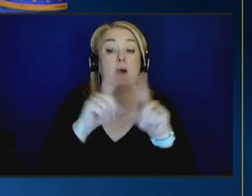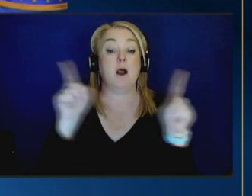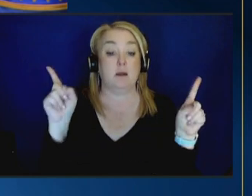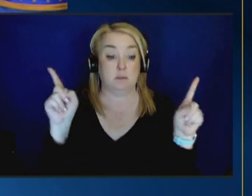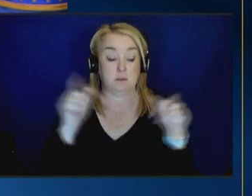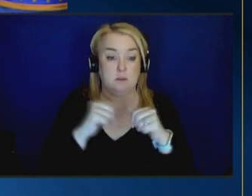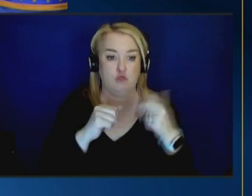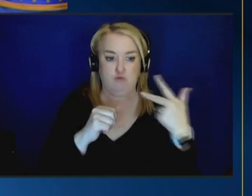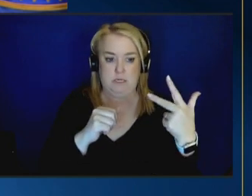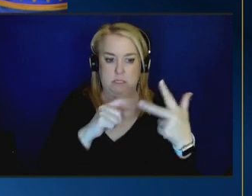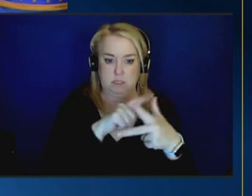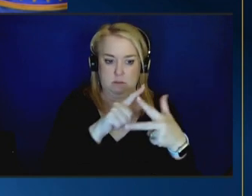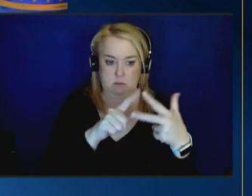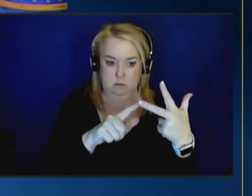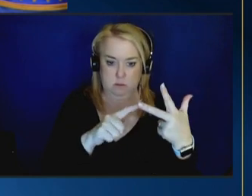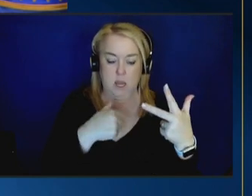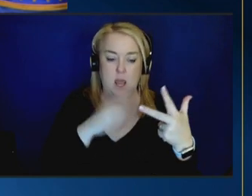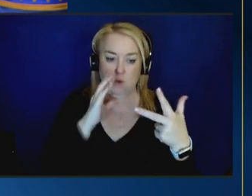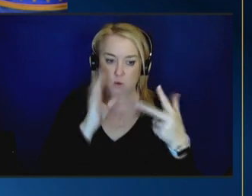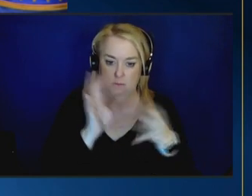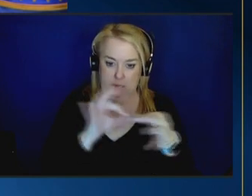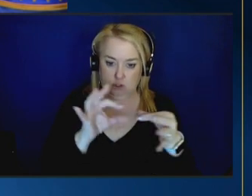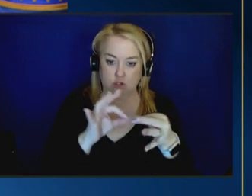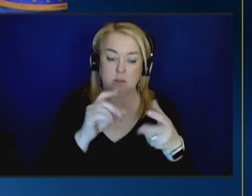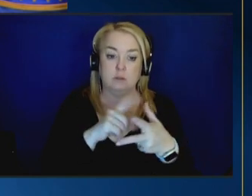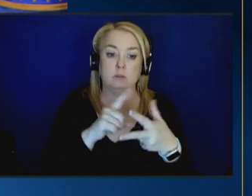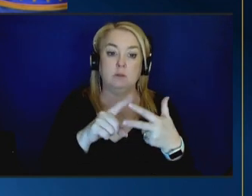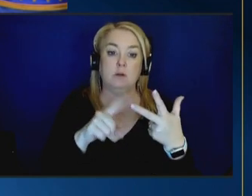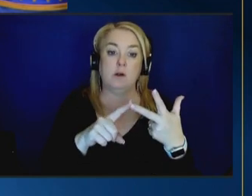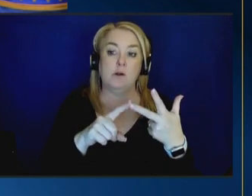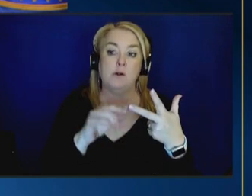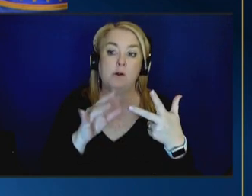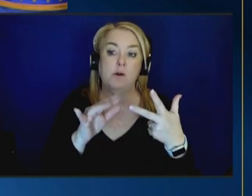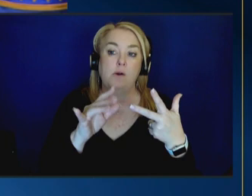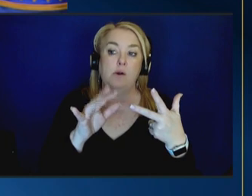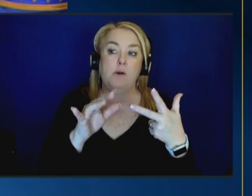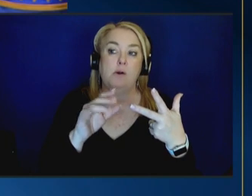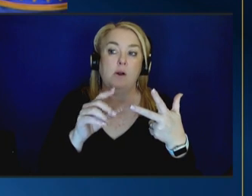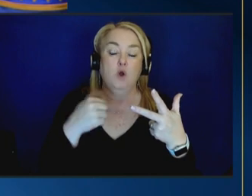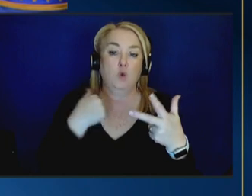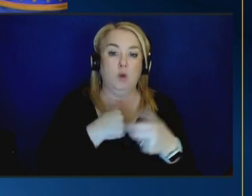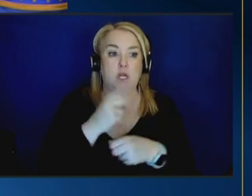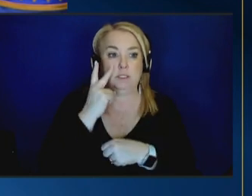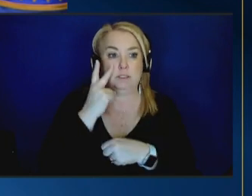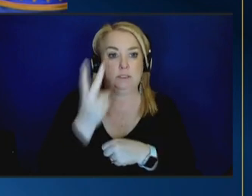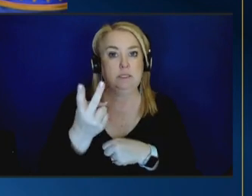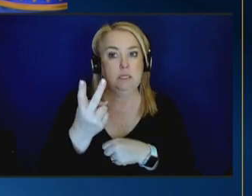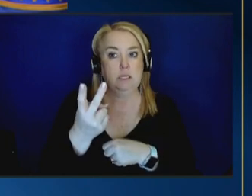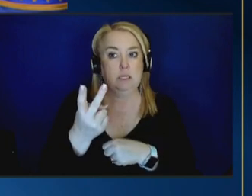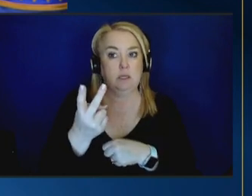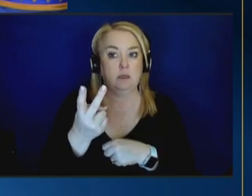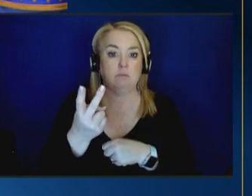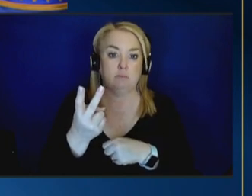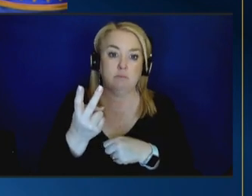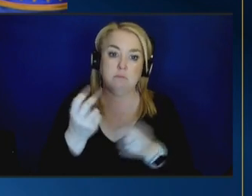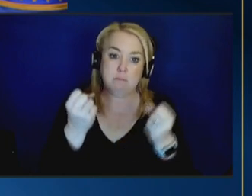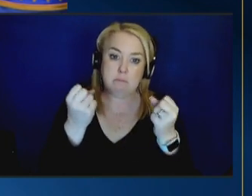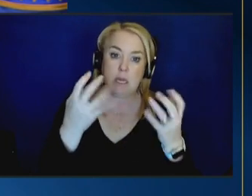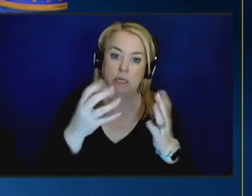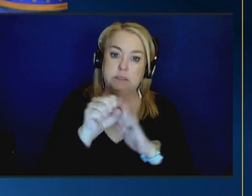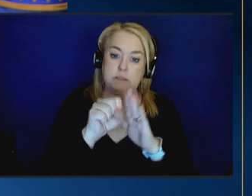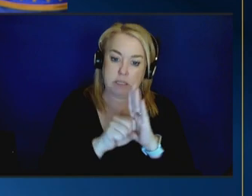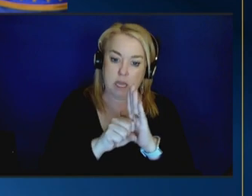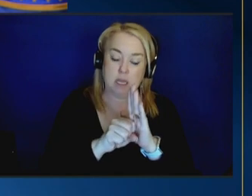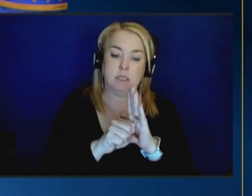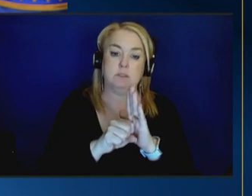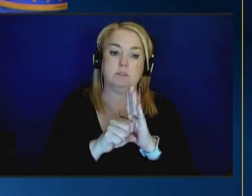three that i would mention that i think are particularly interesting um one is um we're seeing uh a number of states implement and more and